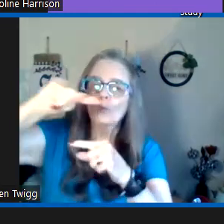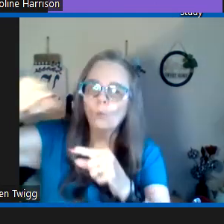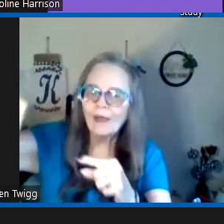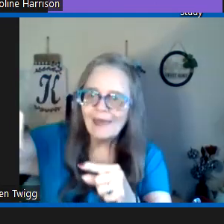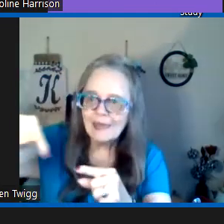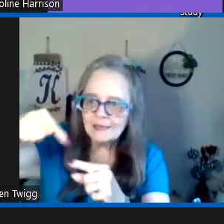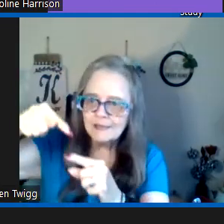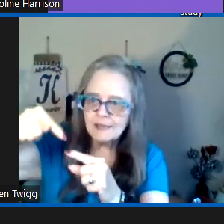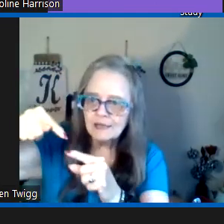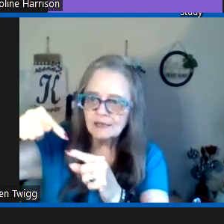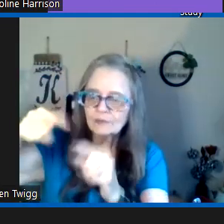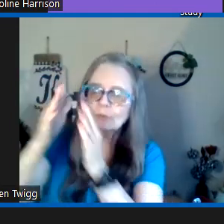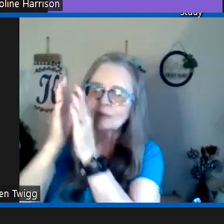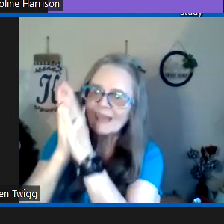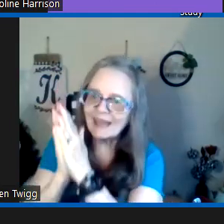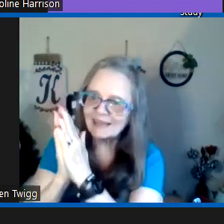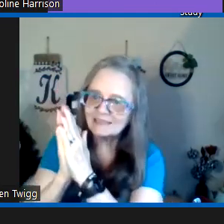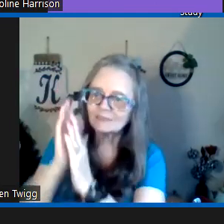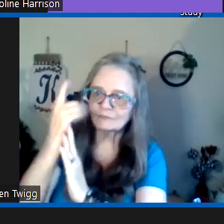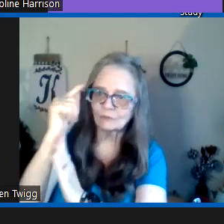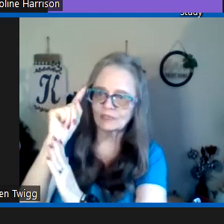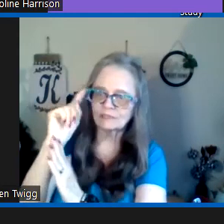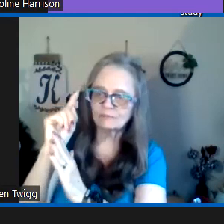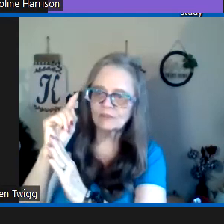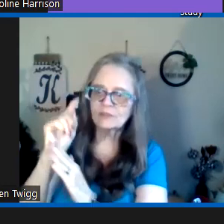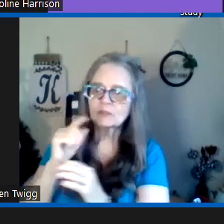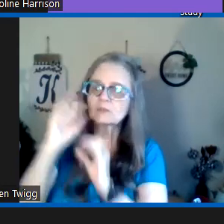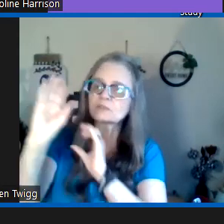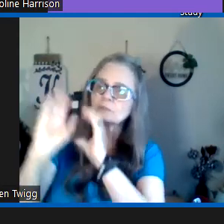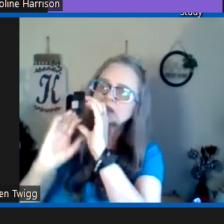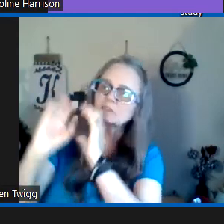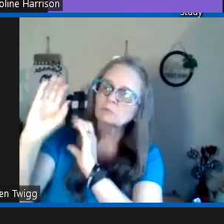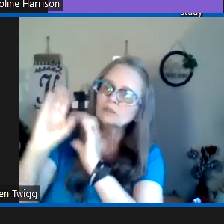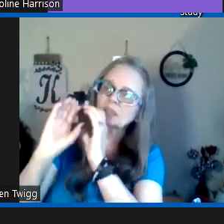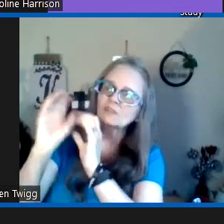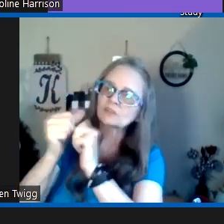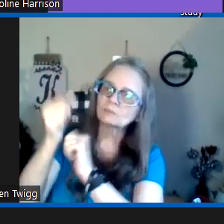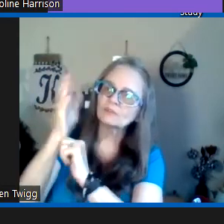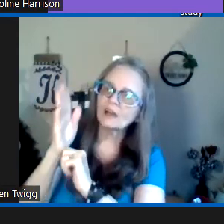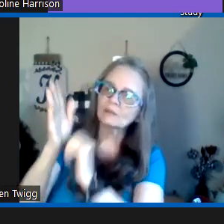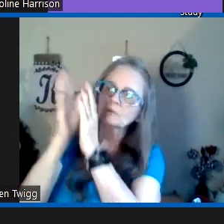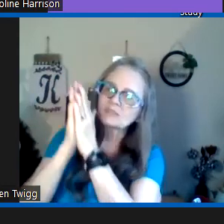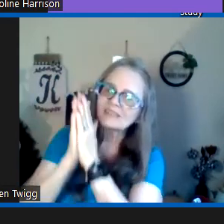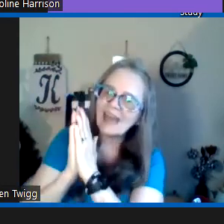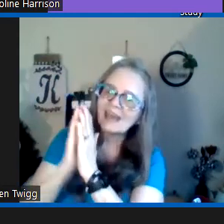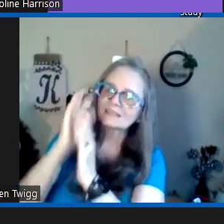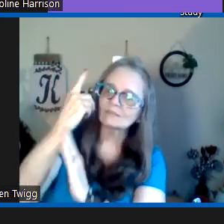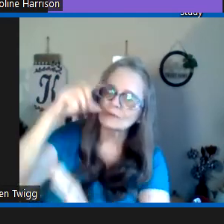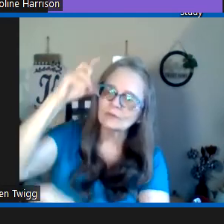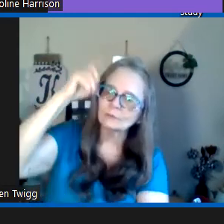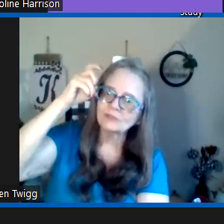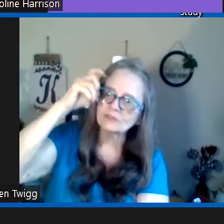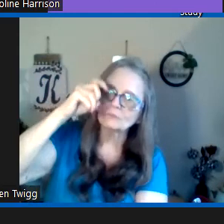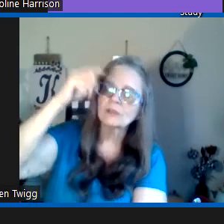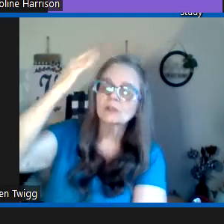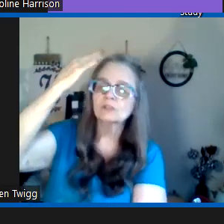when we ask for it so must we in communication with god we must ask